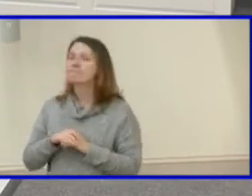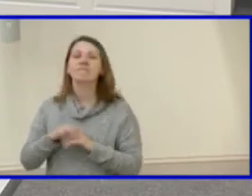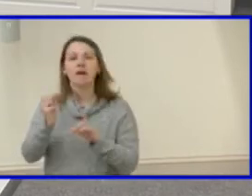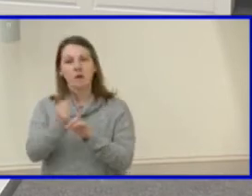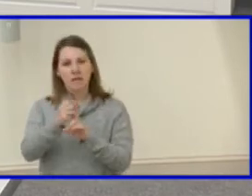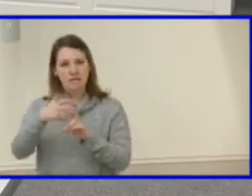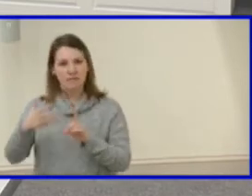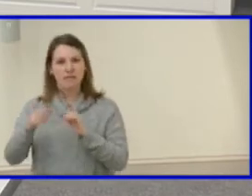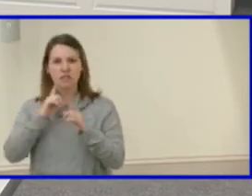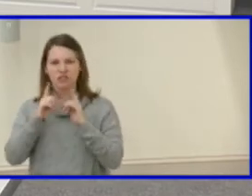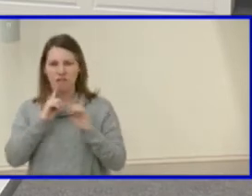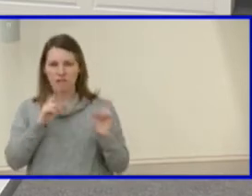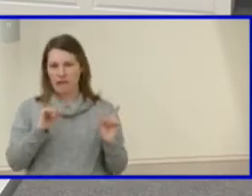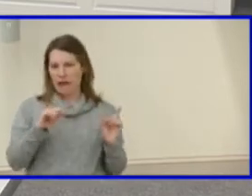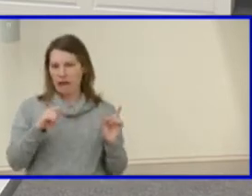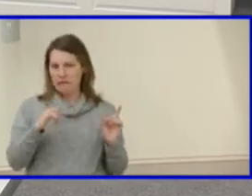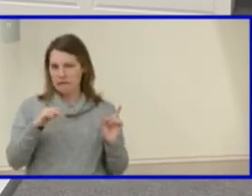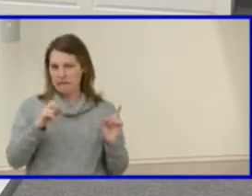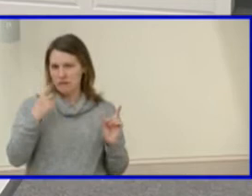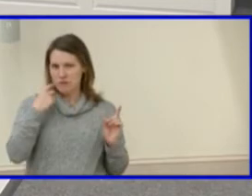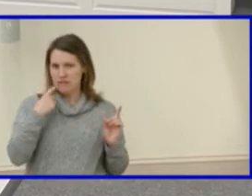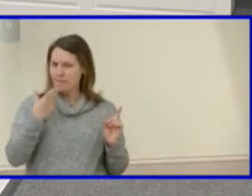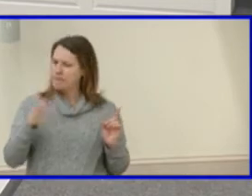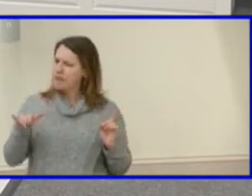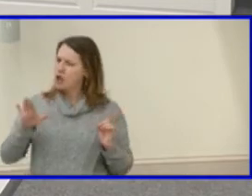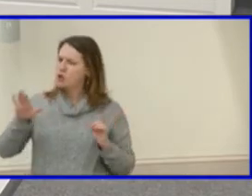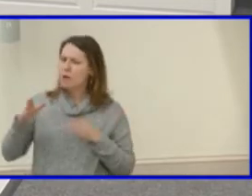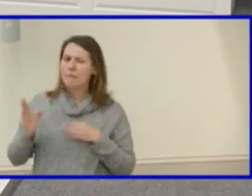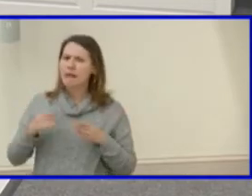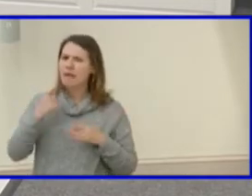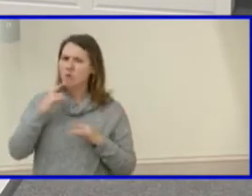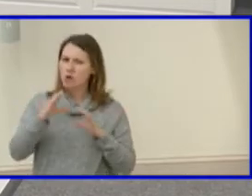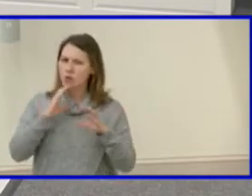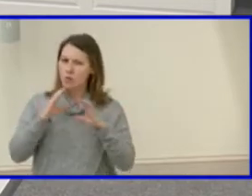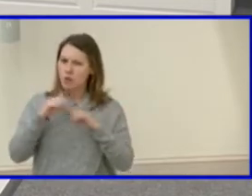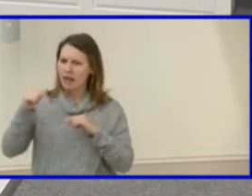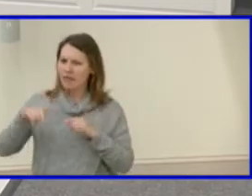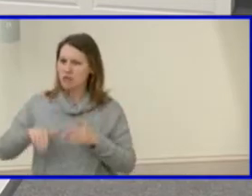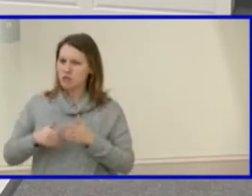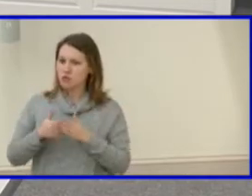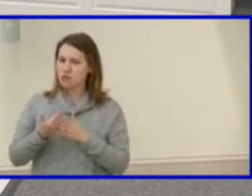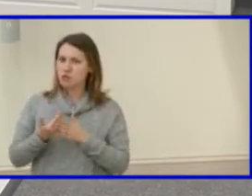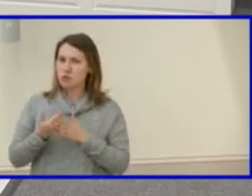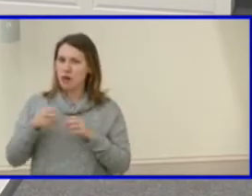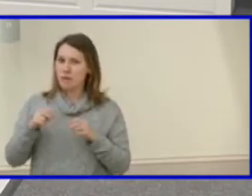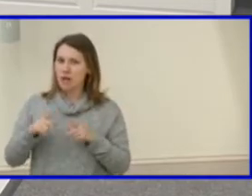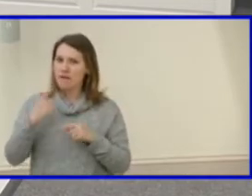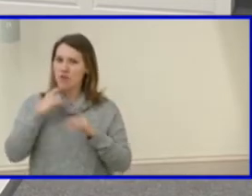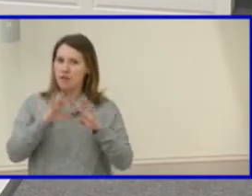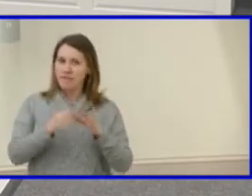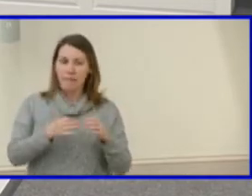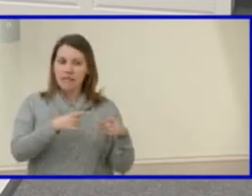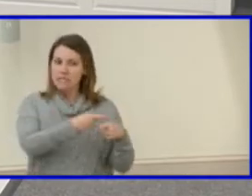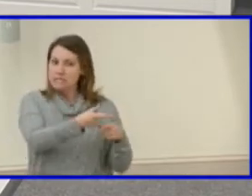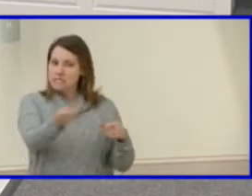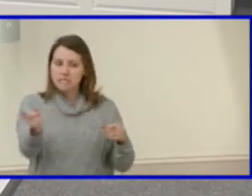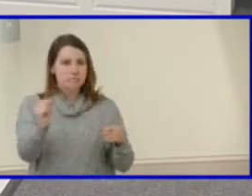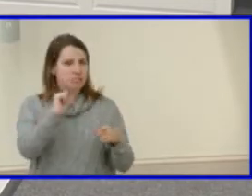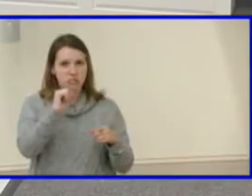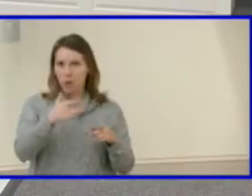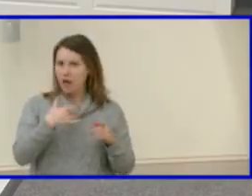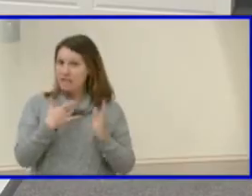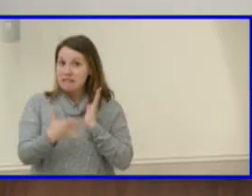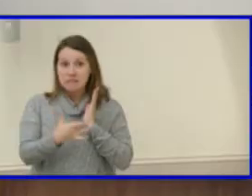Ms. Atkins, what are your plans and communicating this to families who don't necessarily have the technical